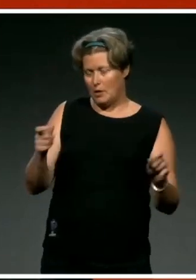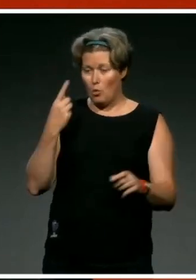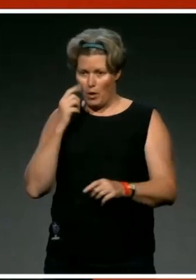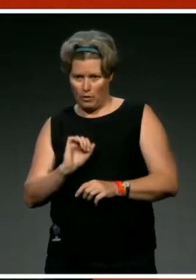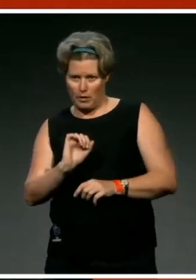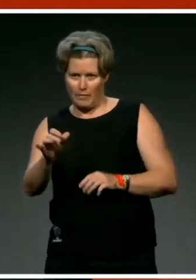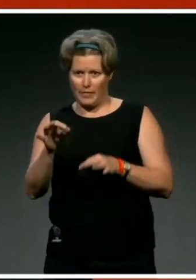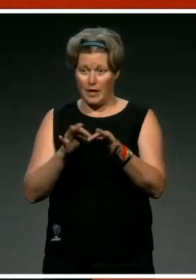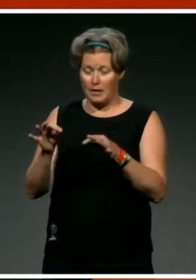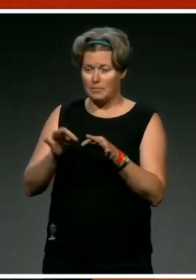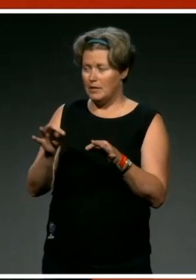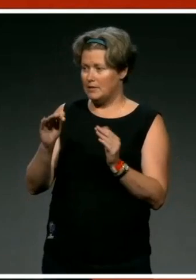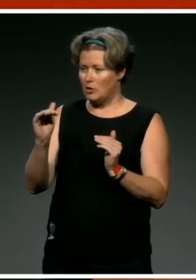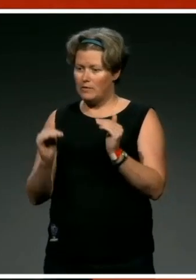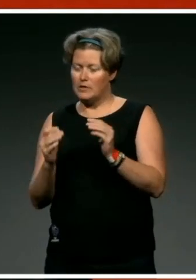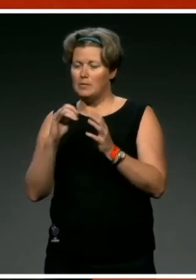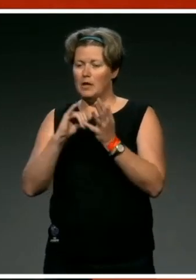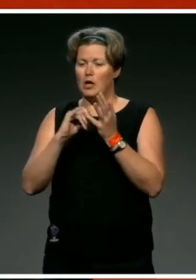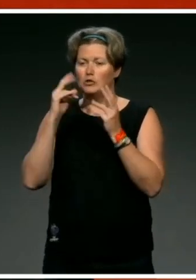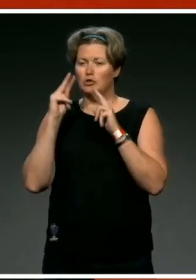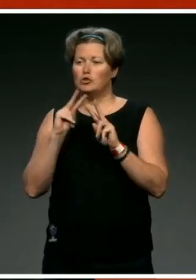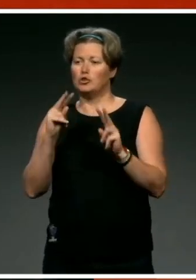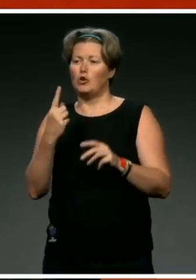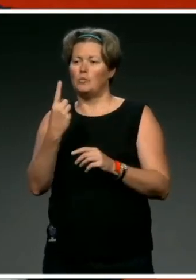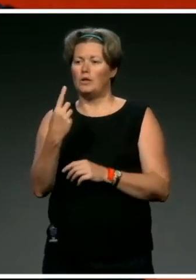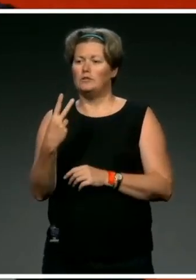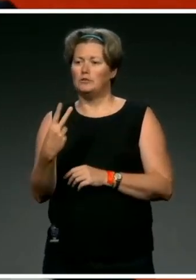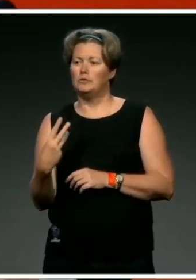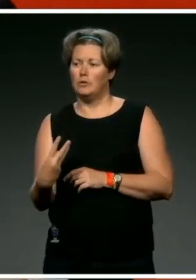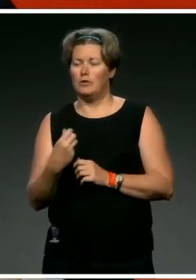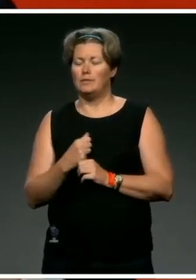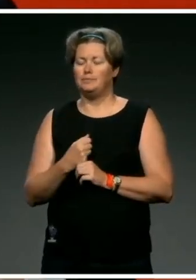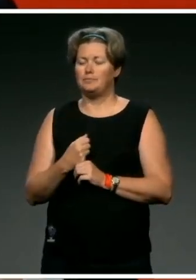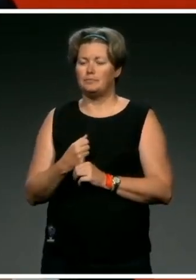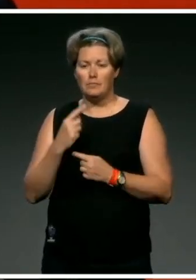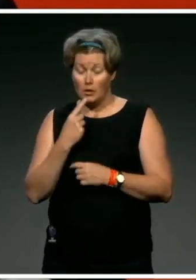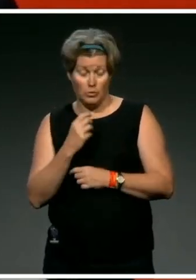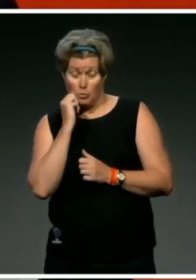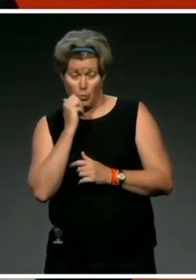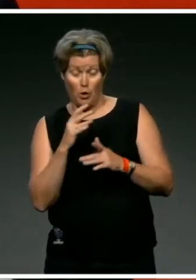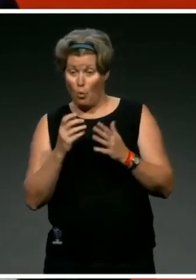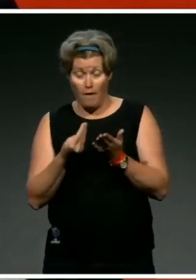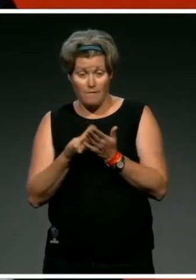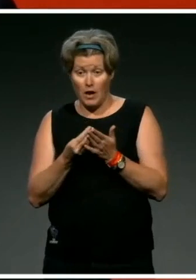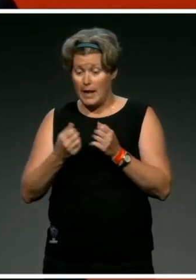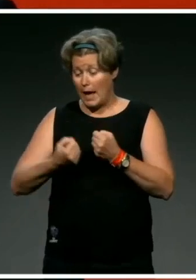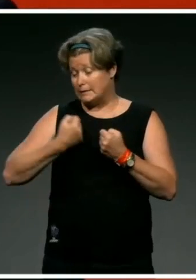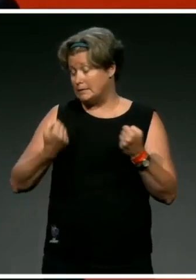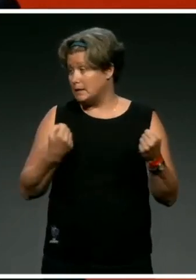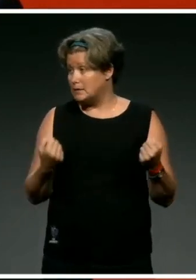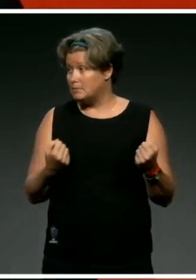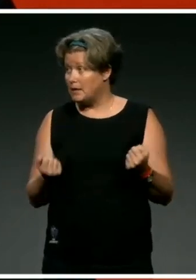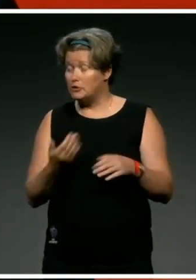plans to offset scope 1, 2, and 3 emissions. And we've said, you we won't finance expansion in new